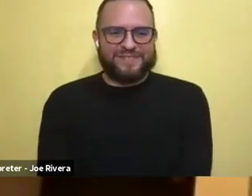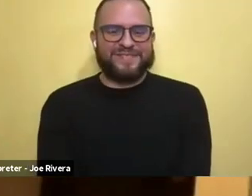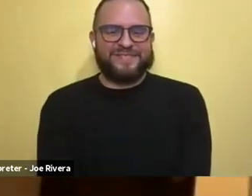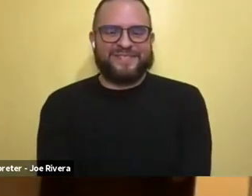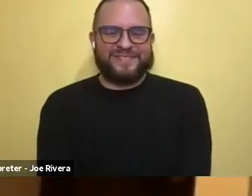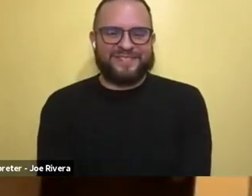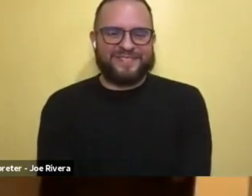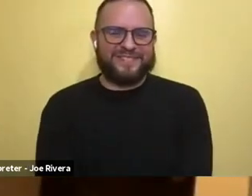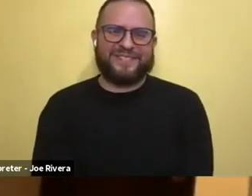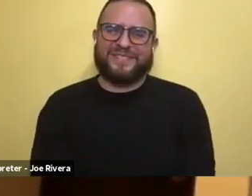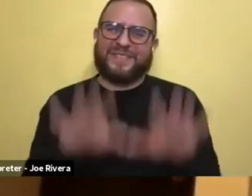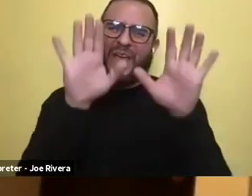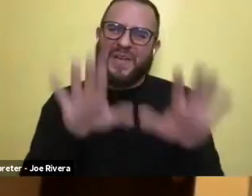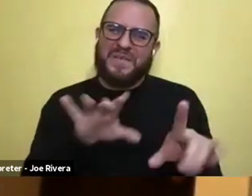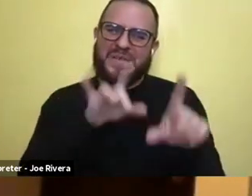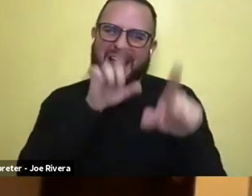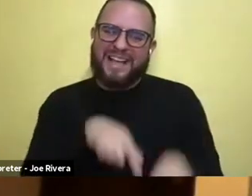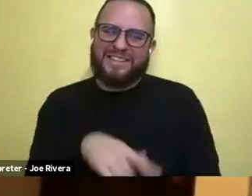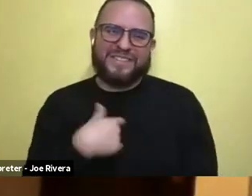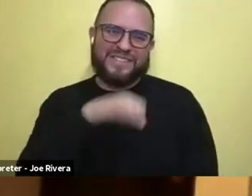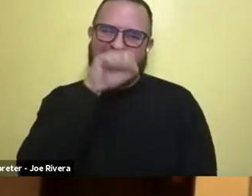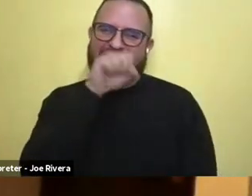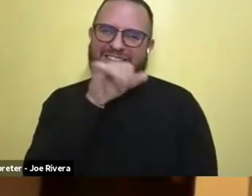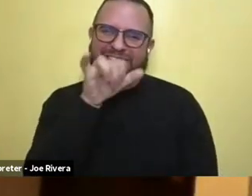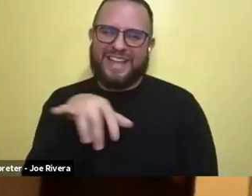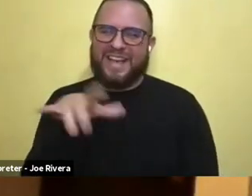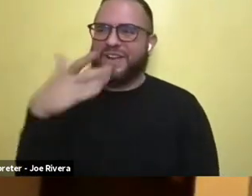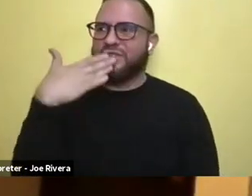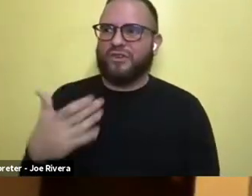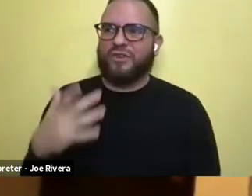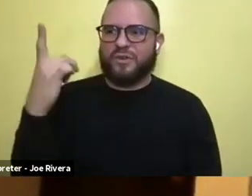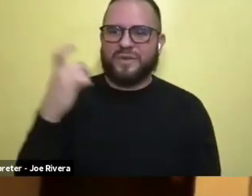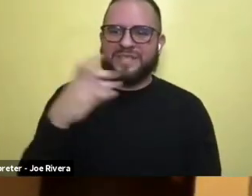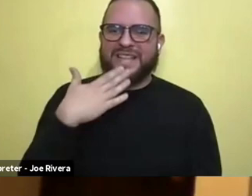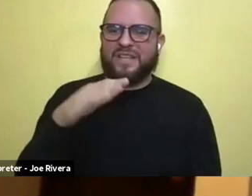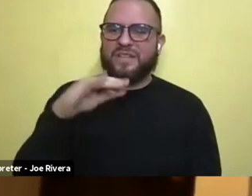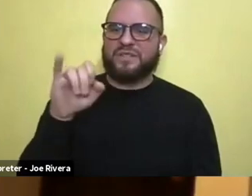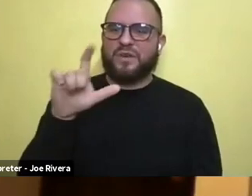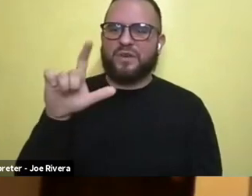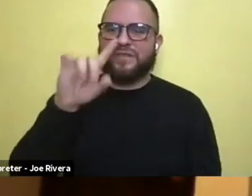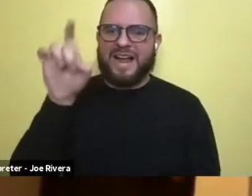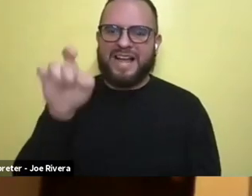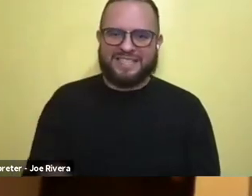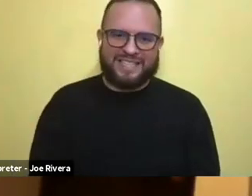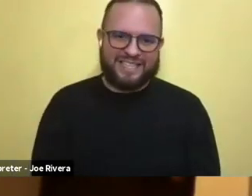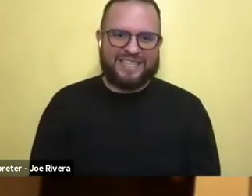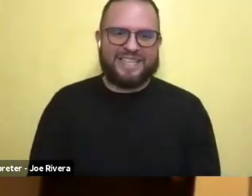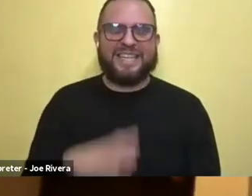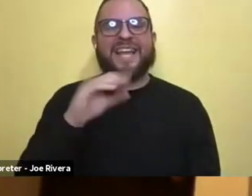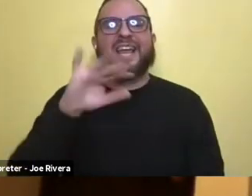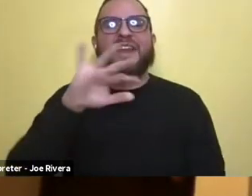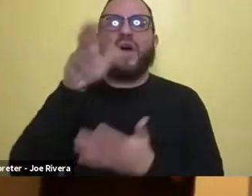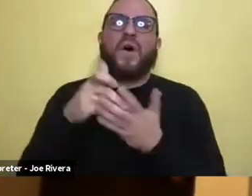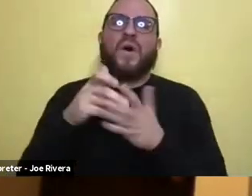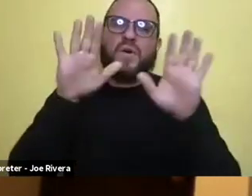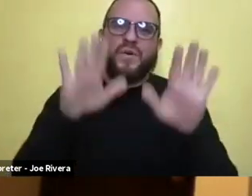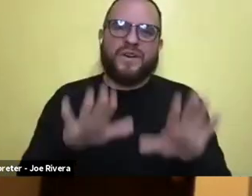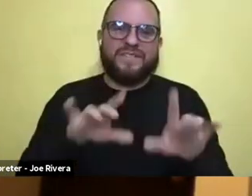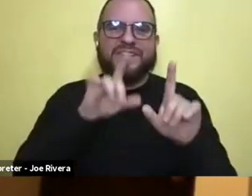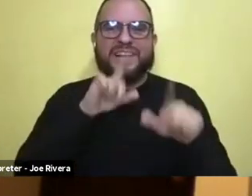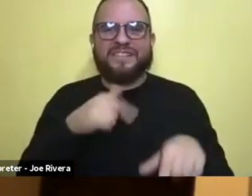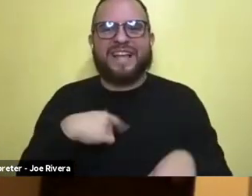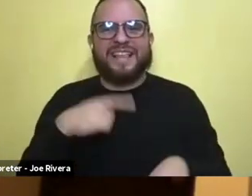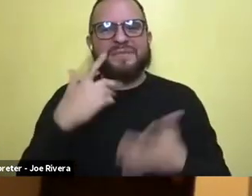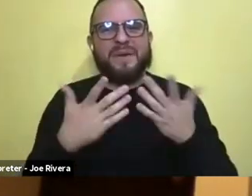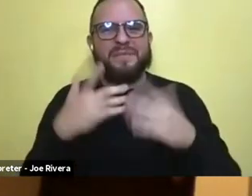Great answers, everyone. I love that. That was such a great question. Thank you, Joel, for asking it and for all of your wonderful answers. Um, I think we only have time